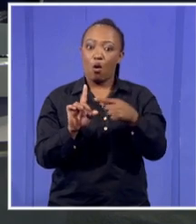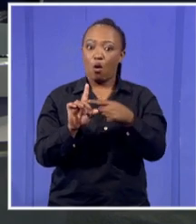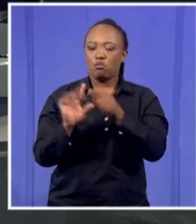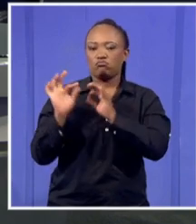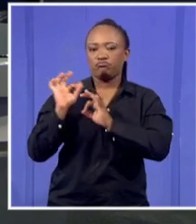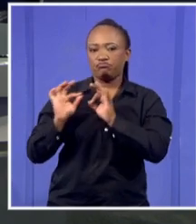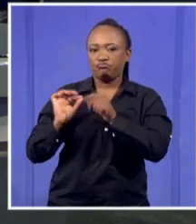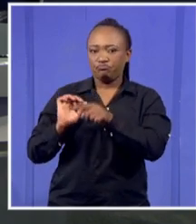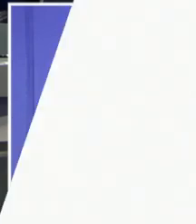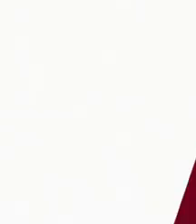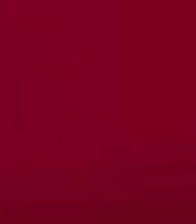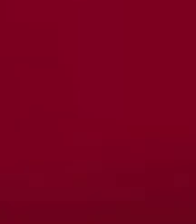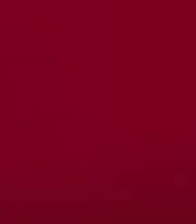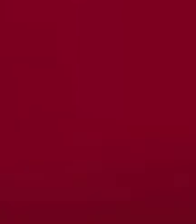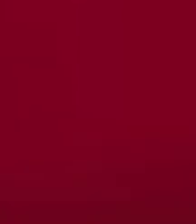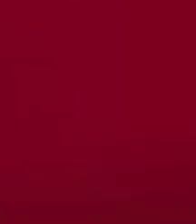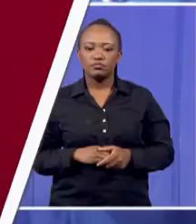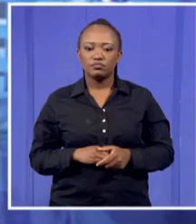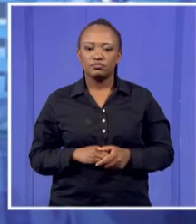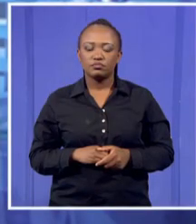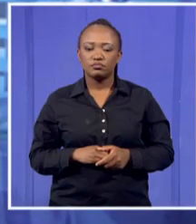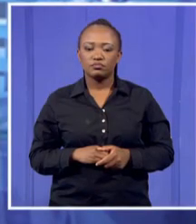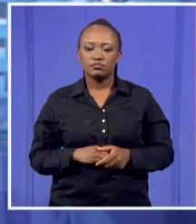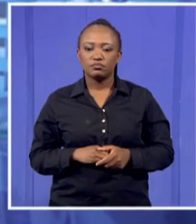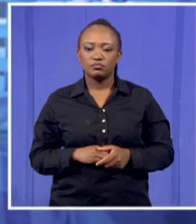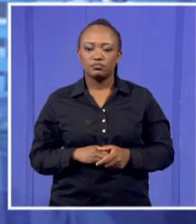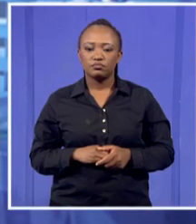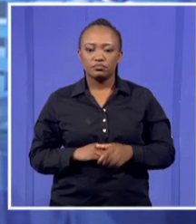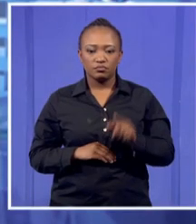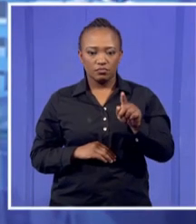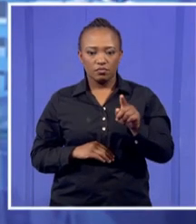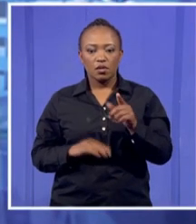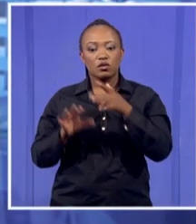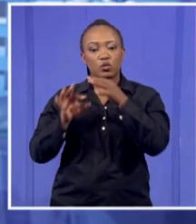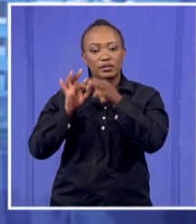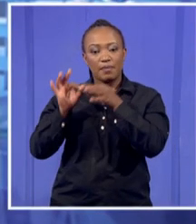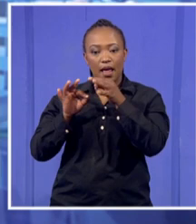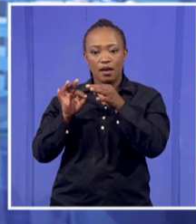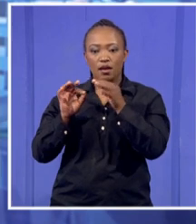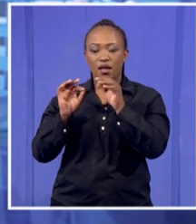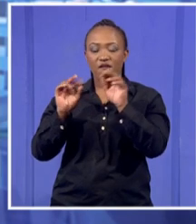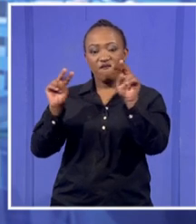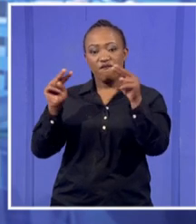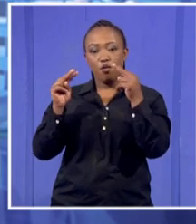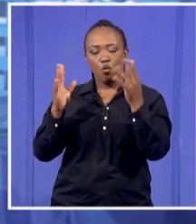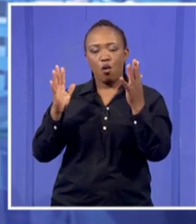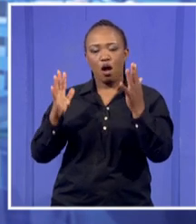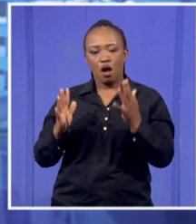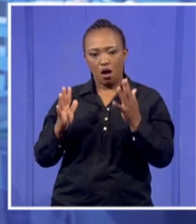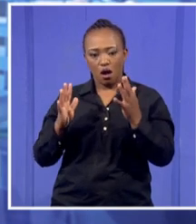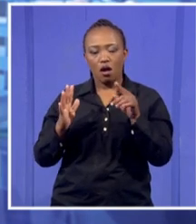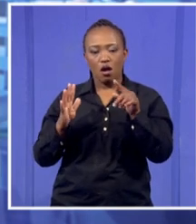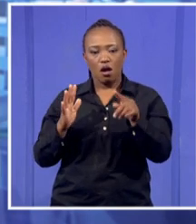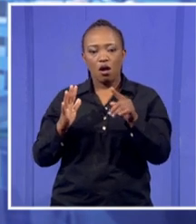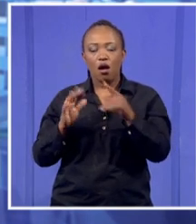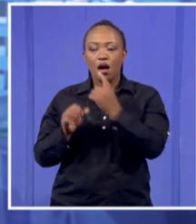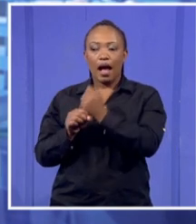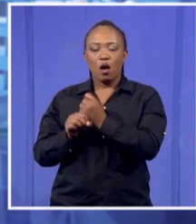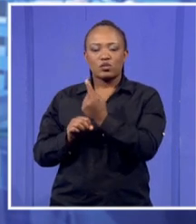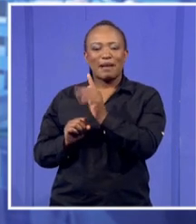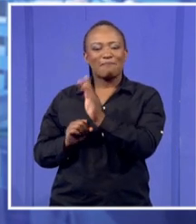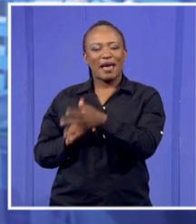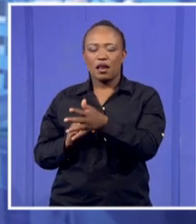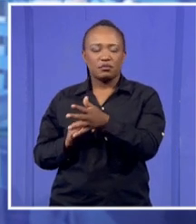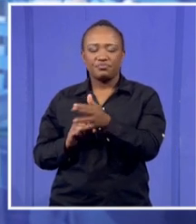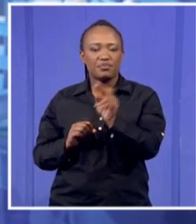It's going to be very uncomfortable and I think also just to let the viewers know it's not just over Gauteng, so the central and eastern parts of the northwest